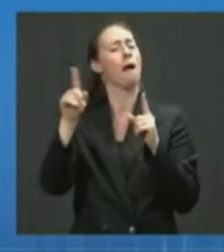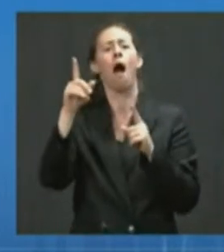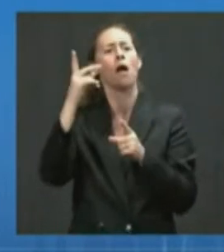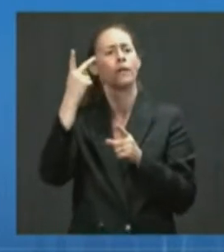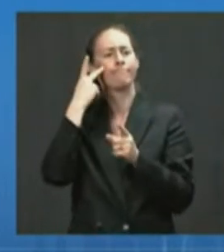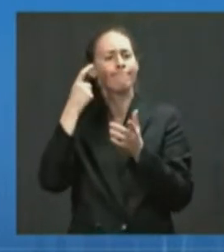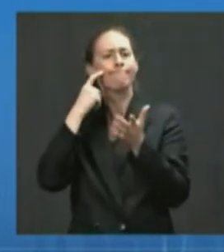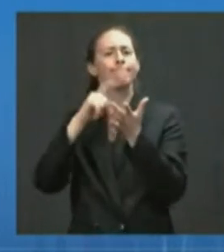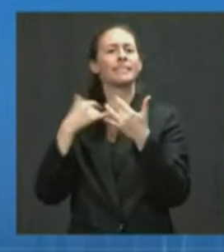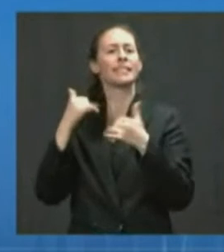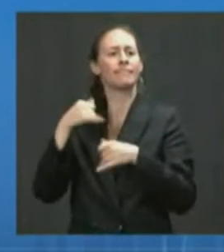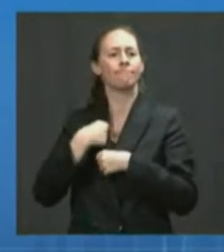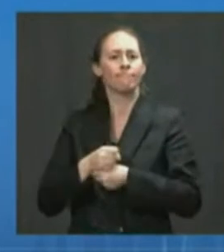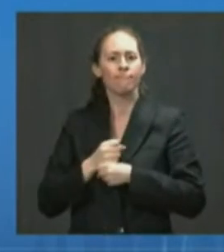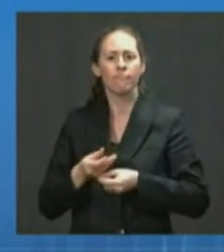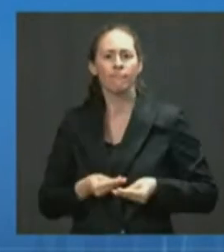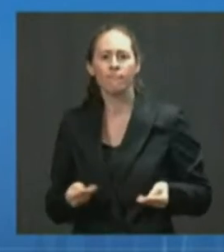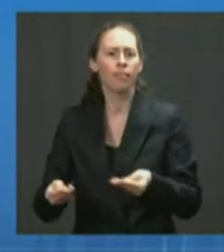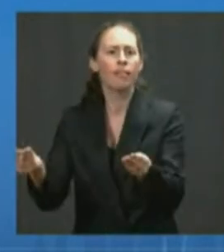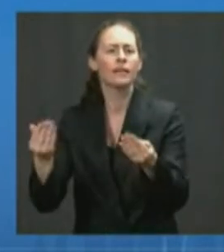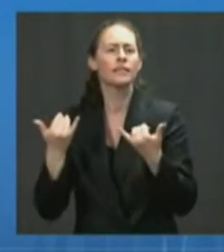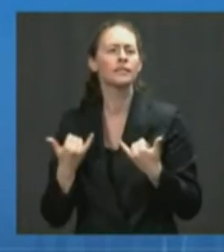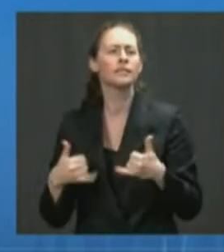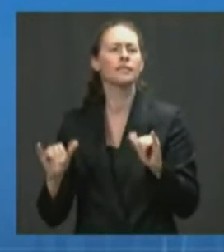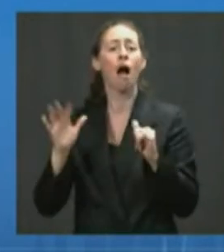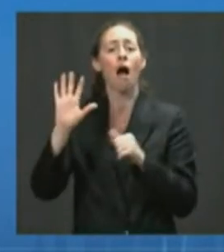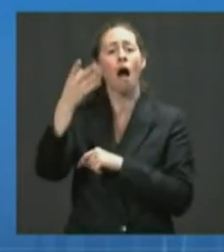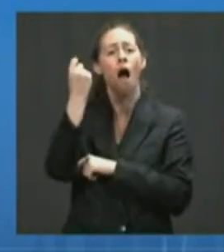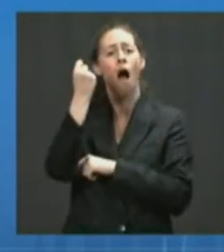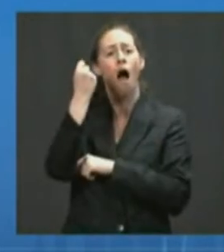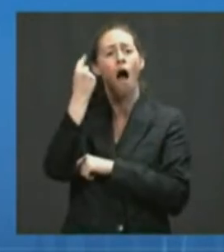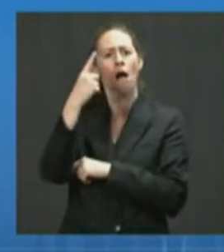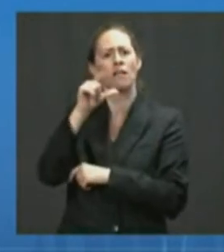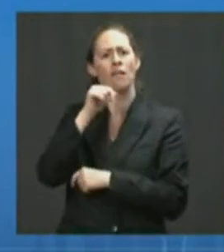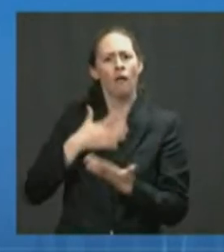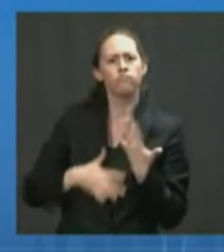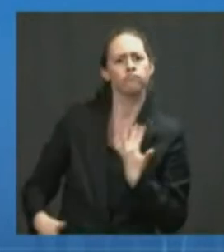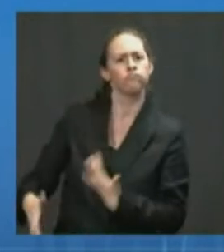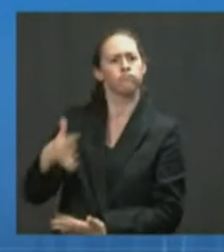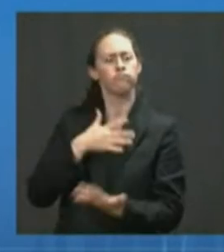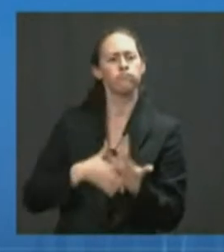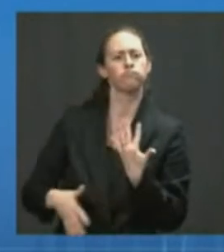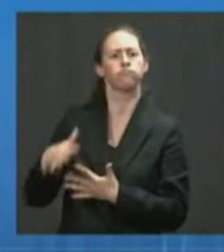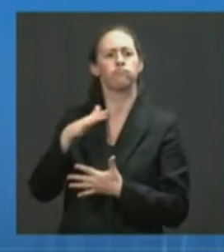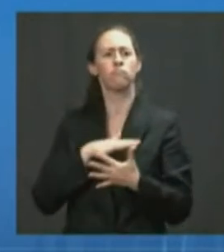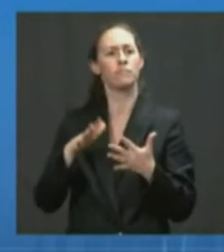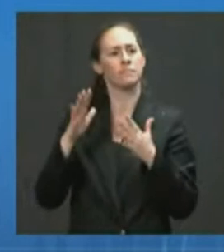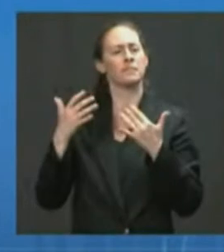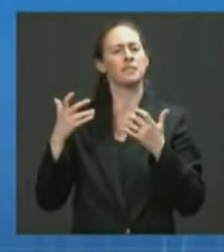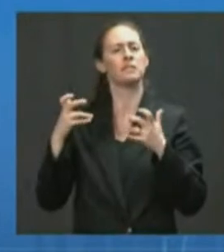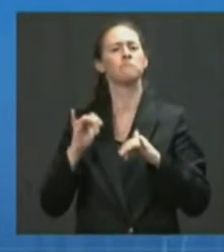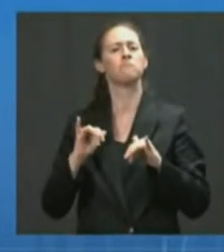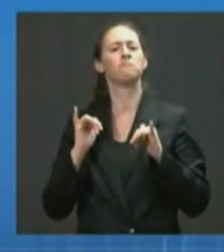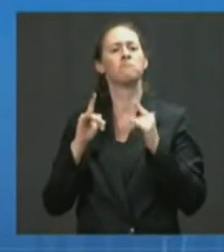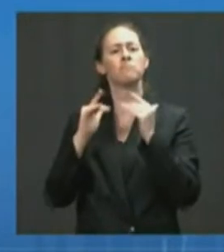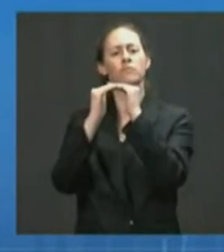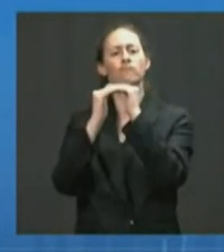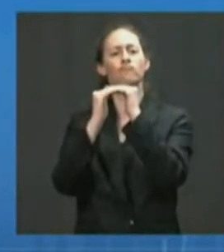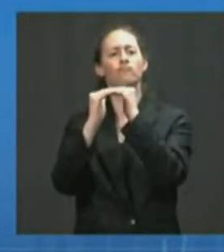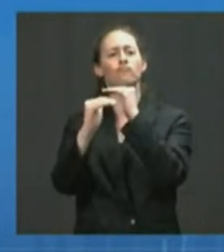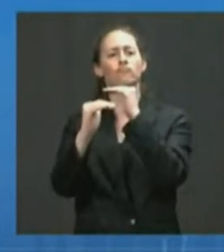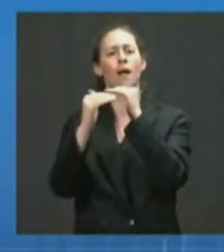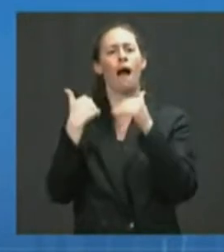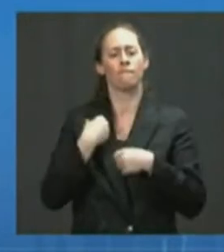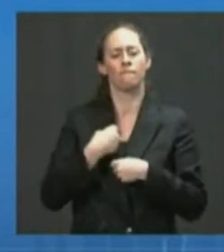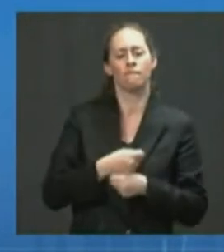It doesn't disseminate throughout the body, it stays at the level of entry. Be that the upper airway,